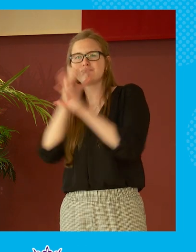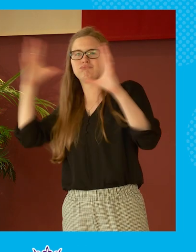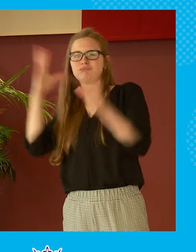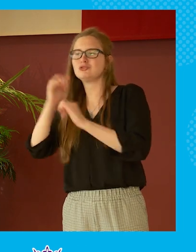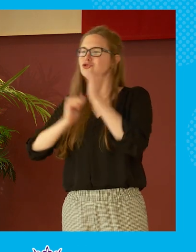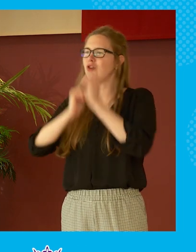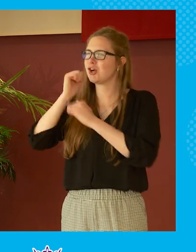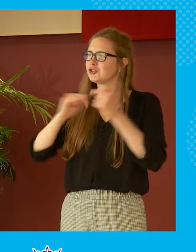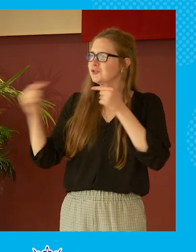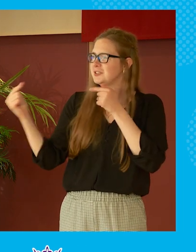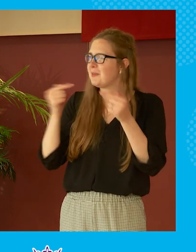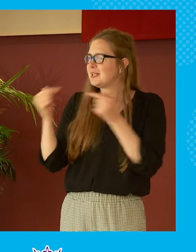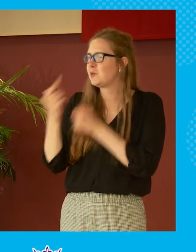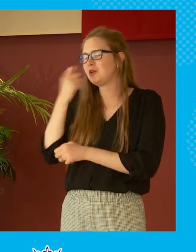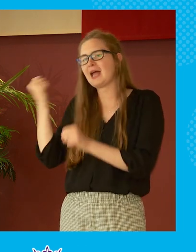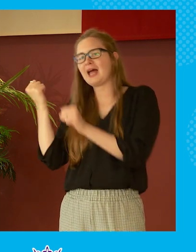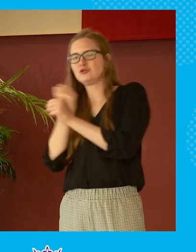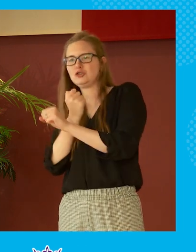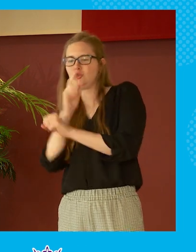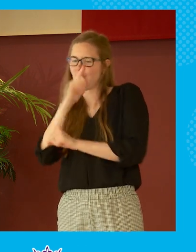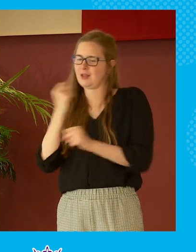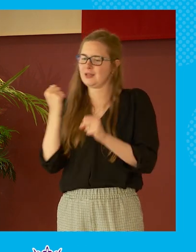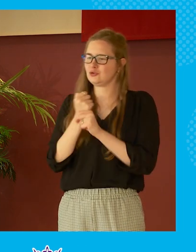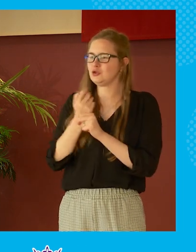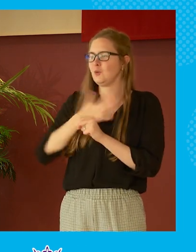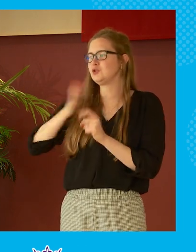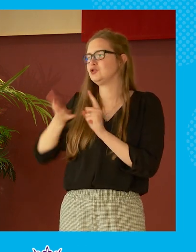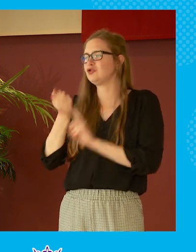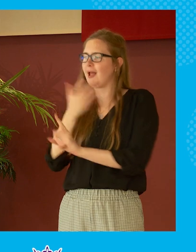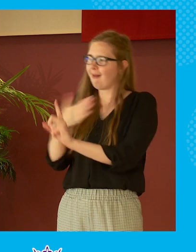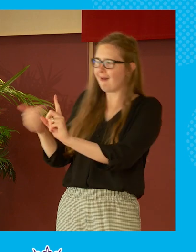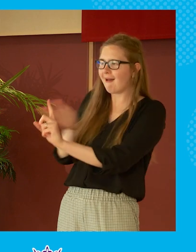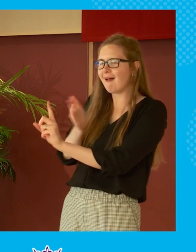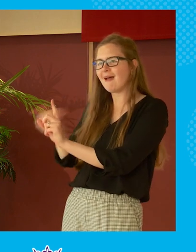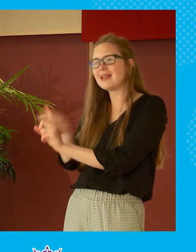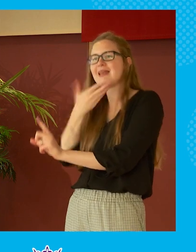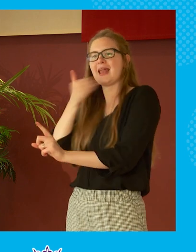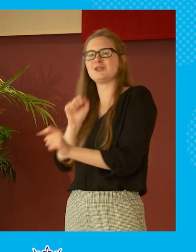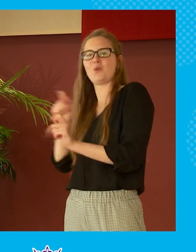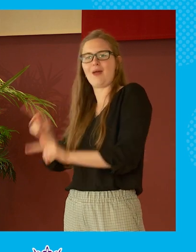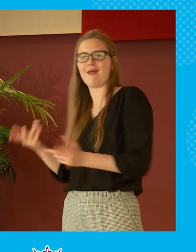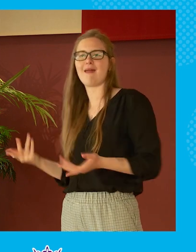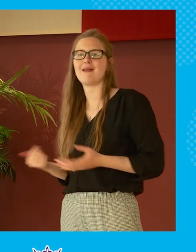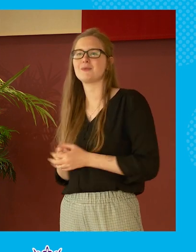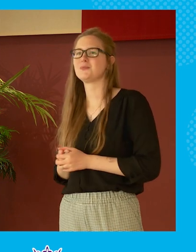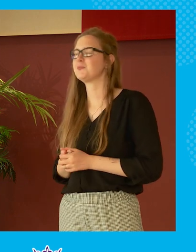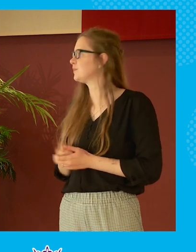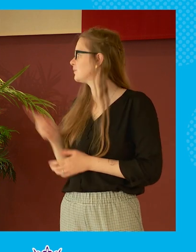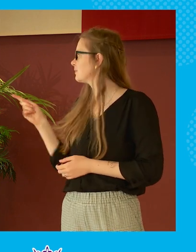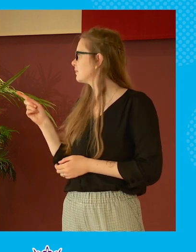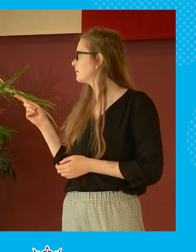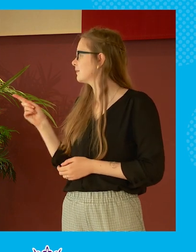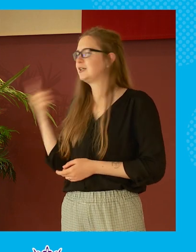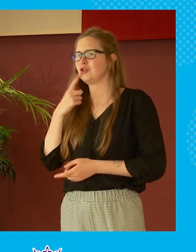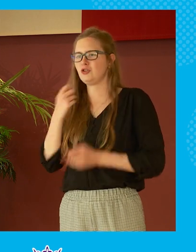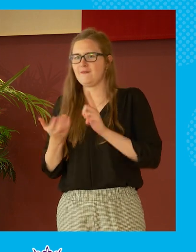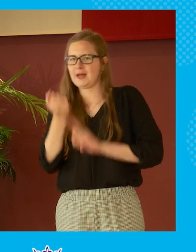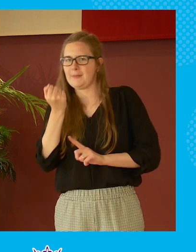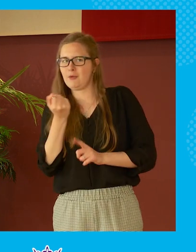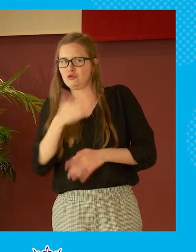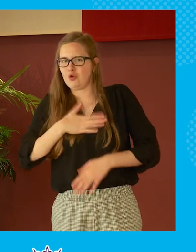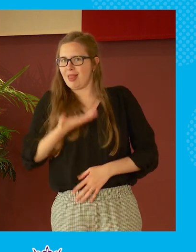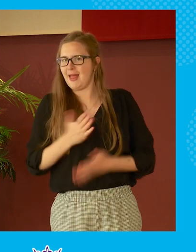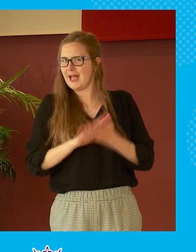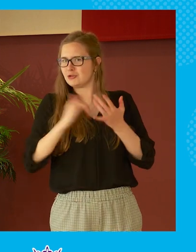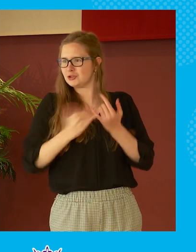the structure of debate and what you can do in debate to try and win other people over in a reasonable way would you find people who don't like him though to participate in